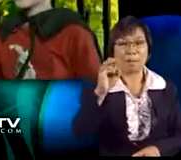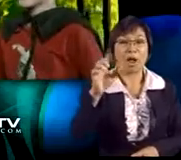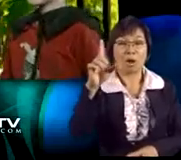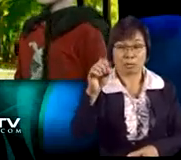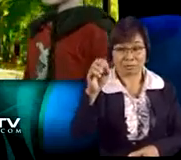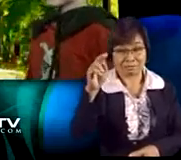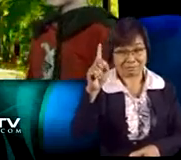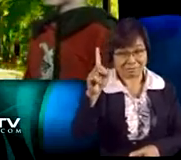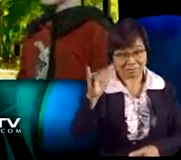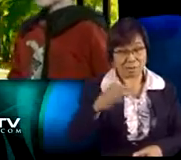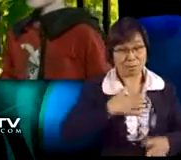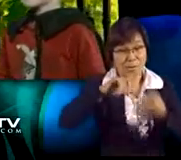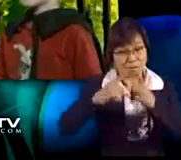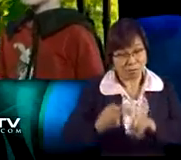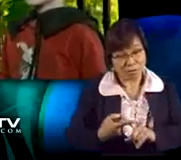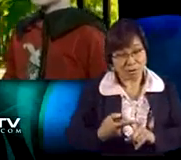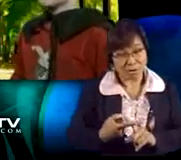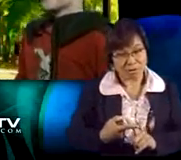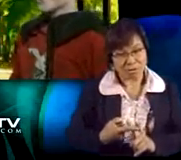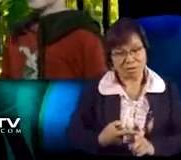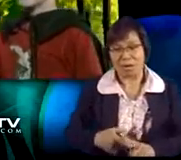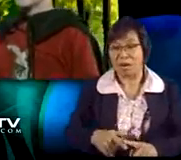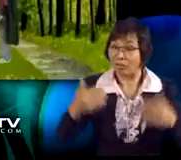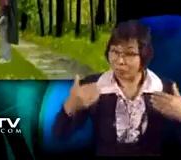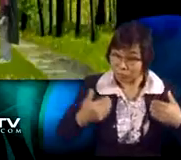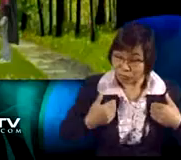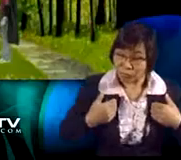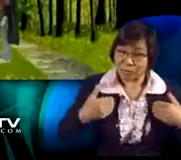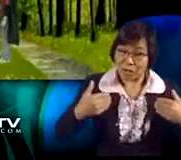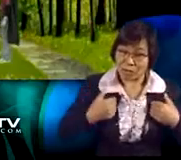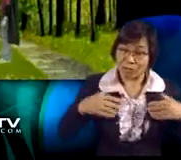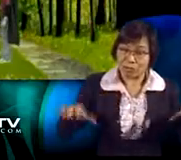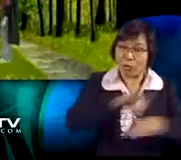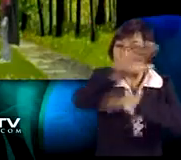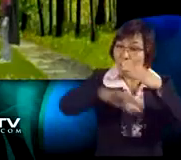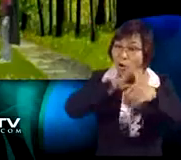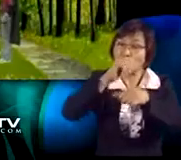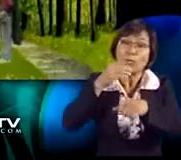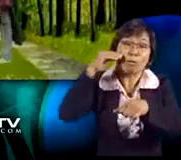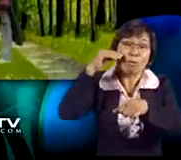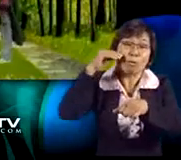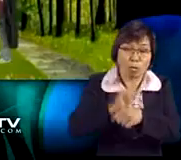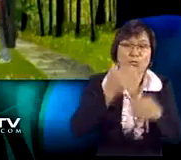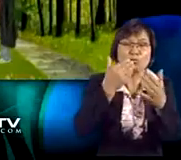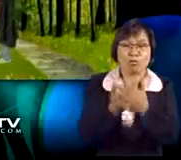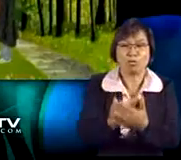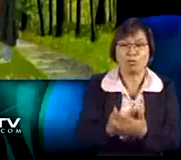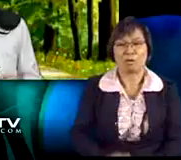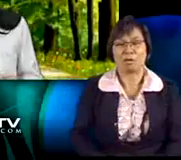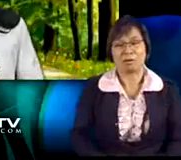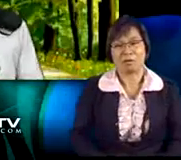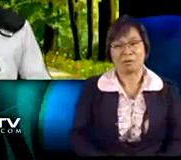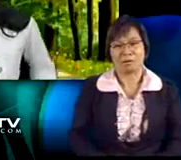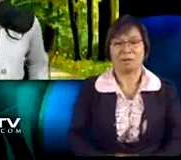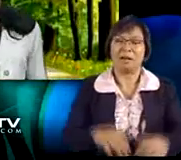Nice to see you again. Hello, Melody, my friend. Have you been doing all your homework? Yes, I have.